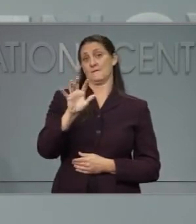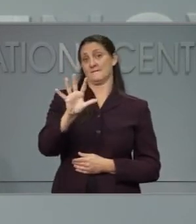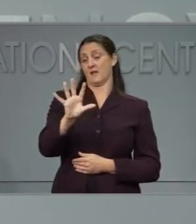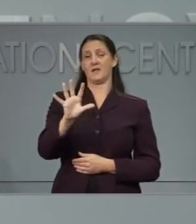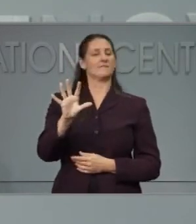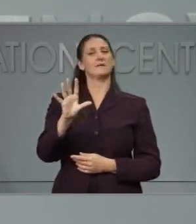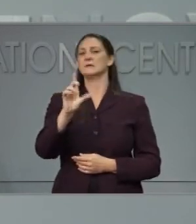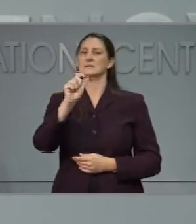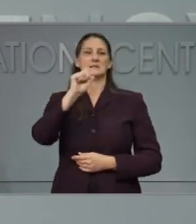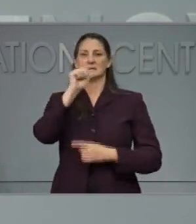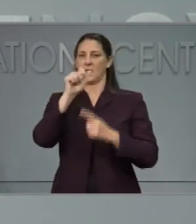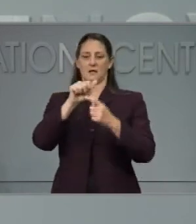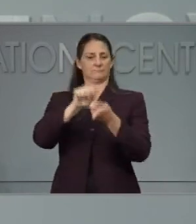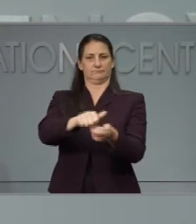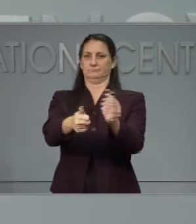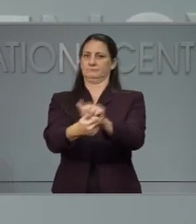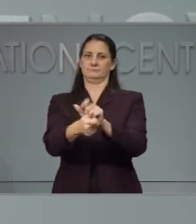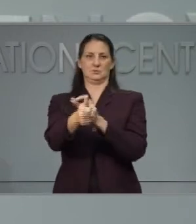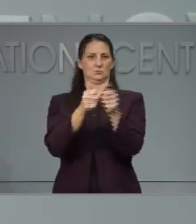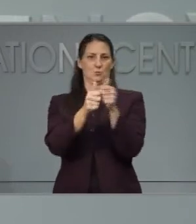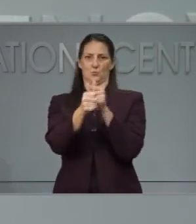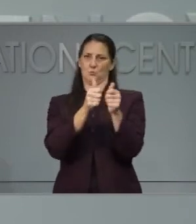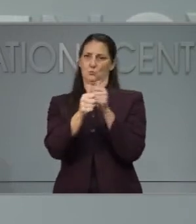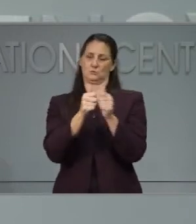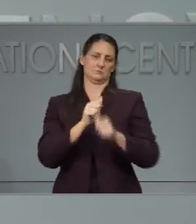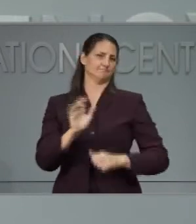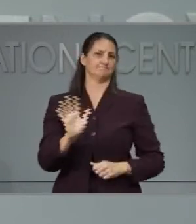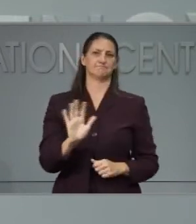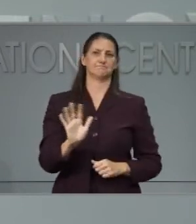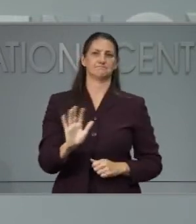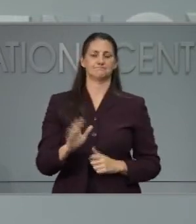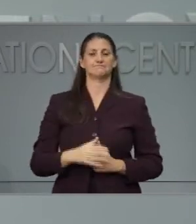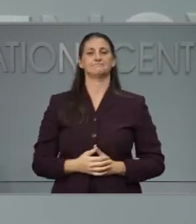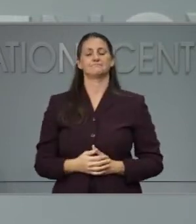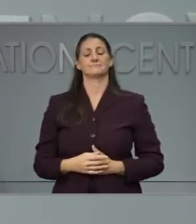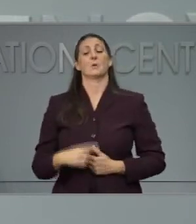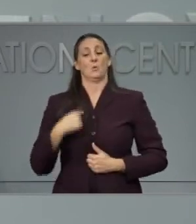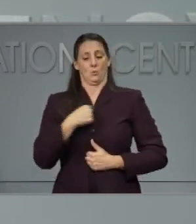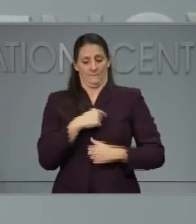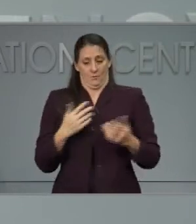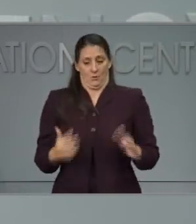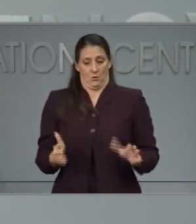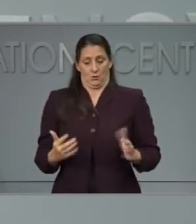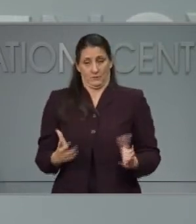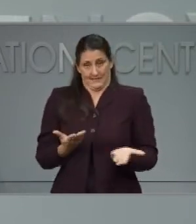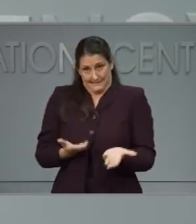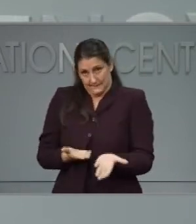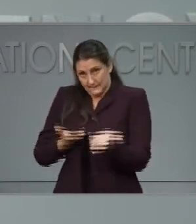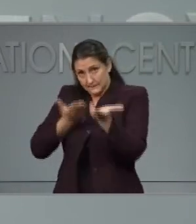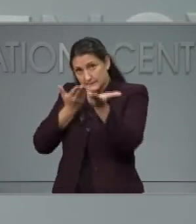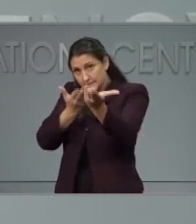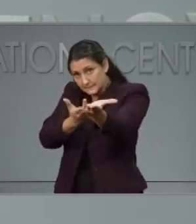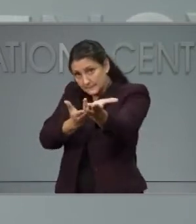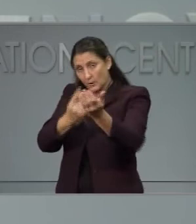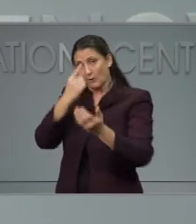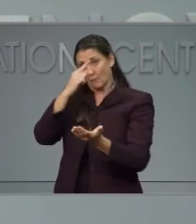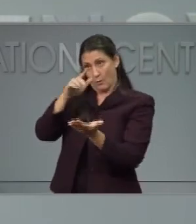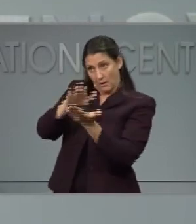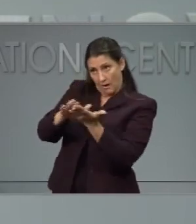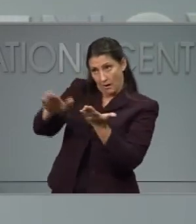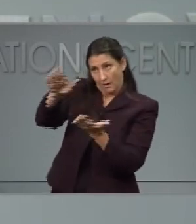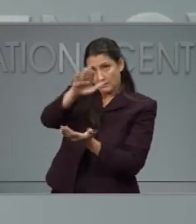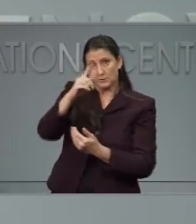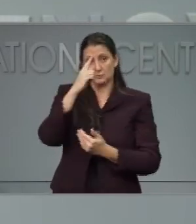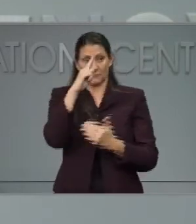athletics. Currently, we have recommendations for athletics to say, particularly for college and youth sports,